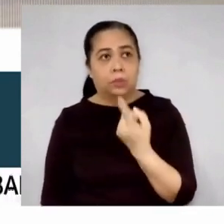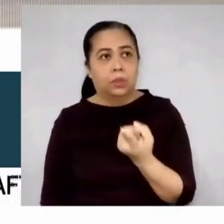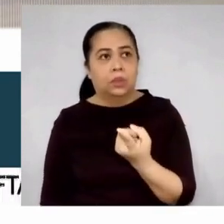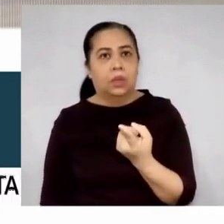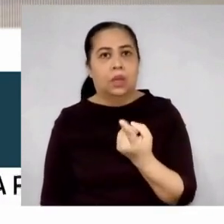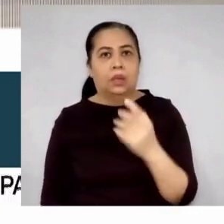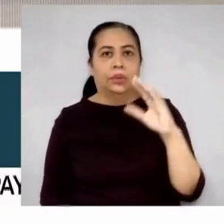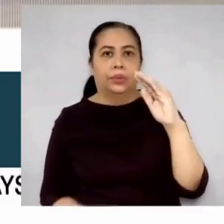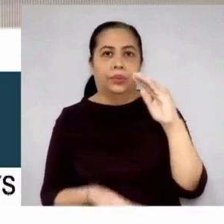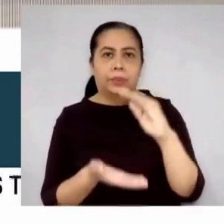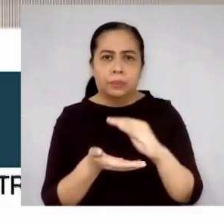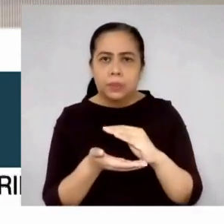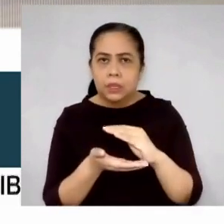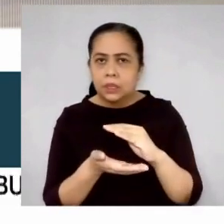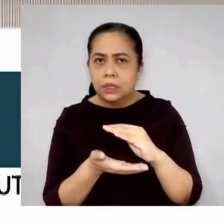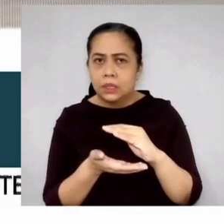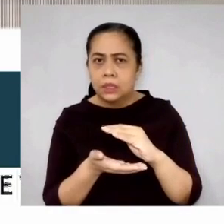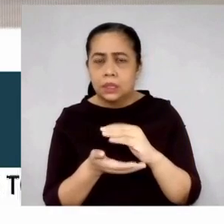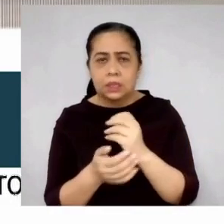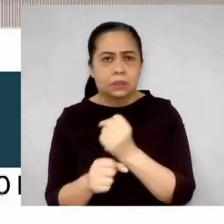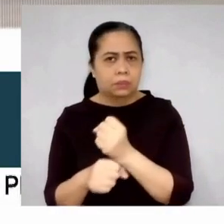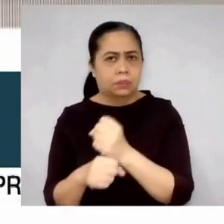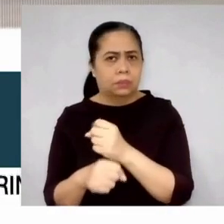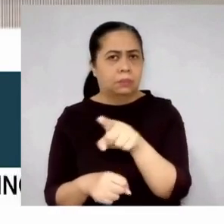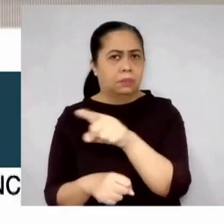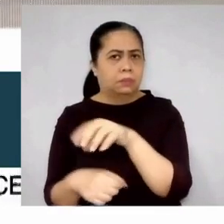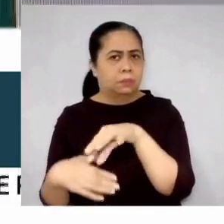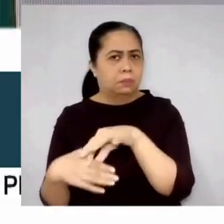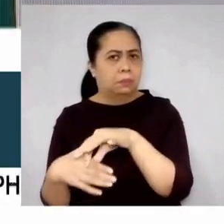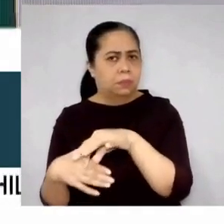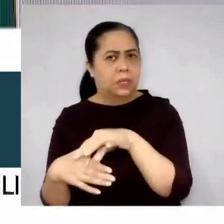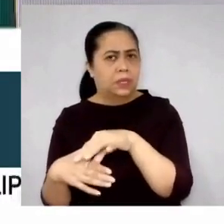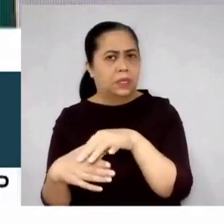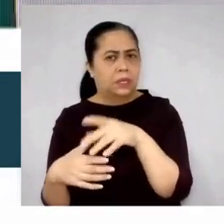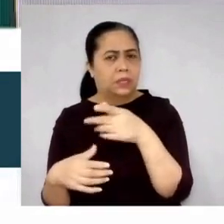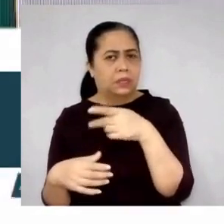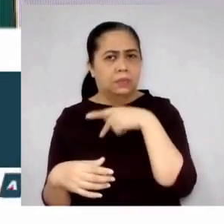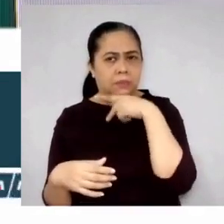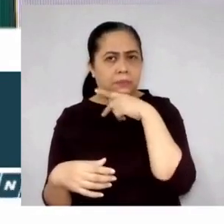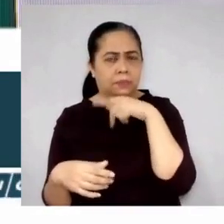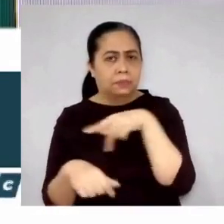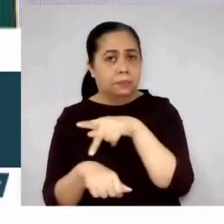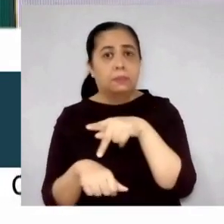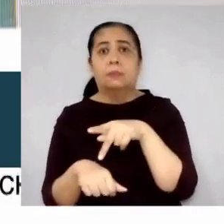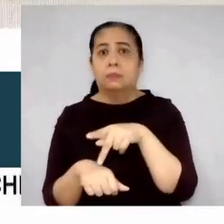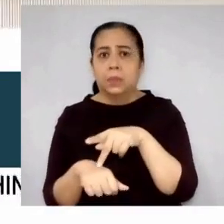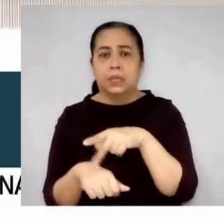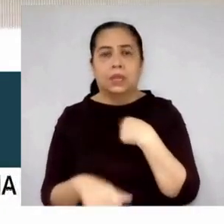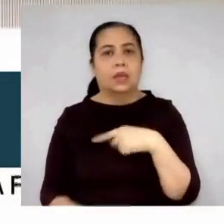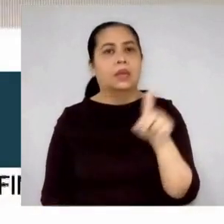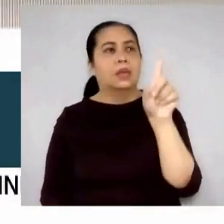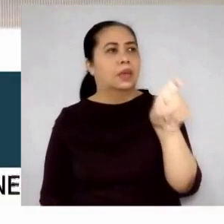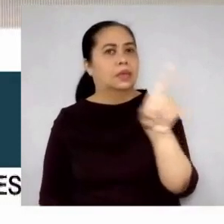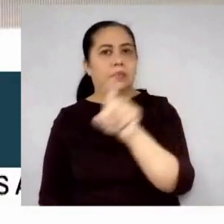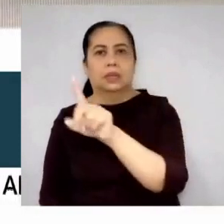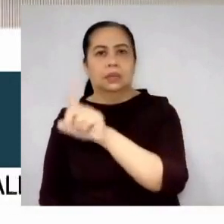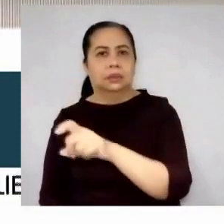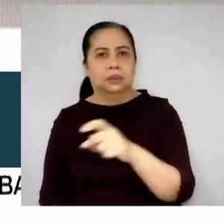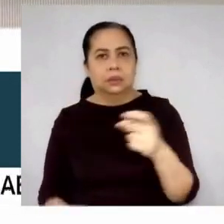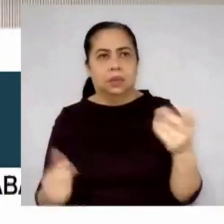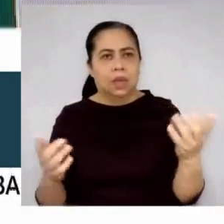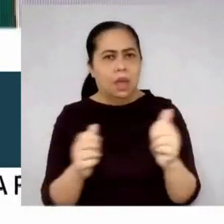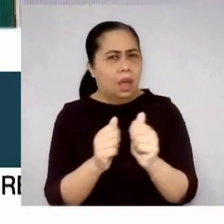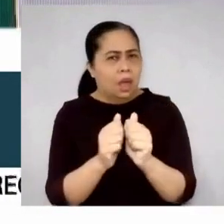ang production ng meat, ng hog meat sa Philippines, tatanungin natin, gaano